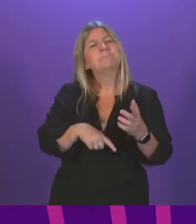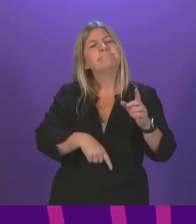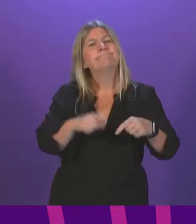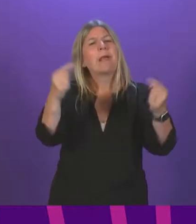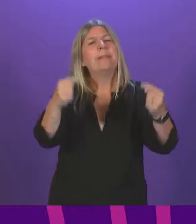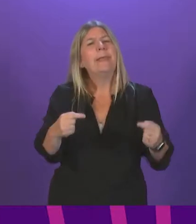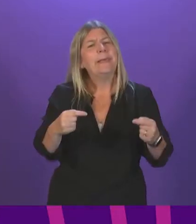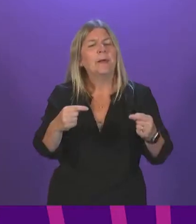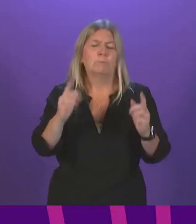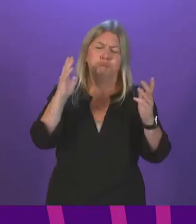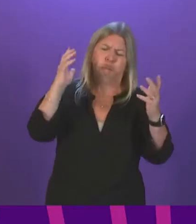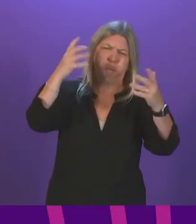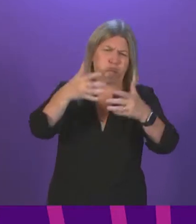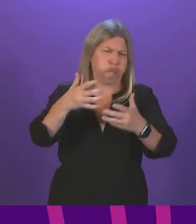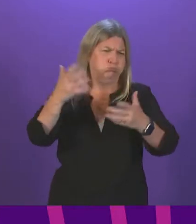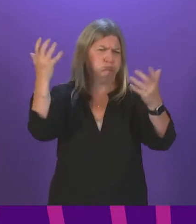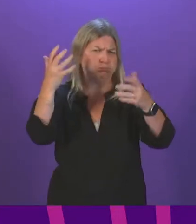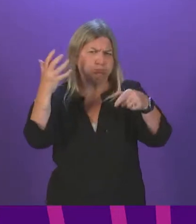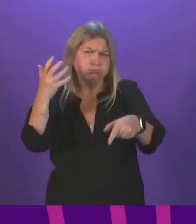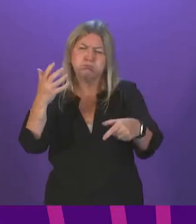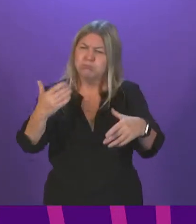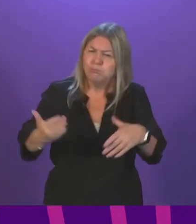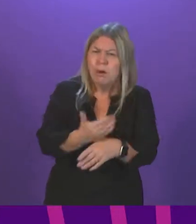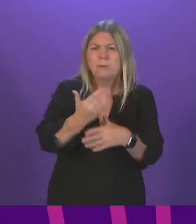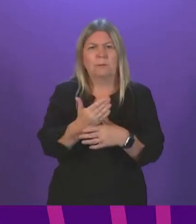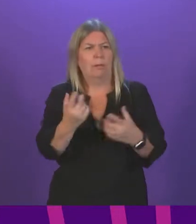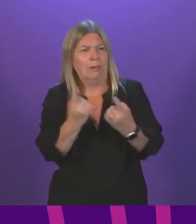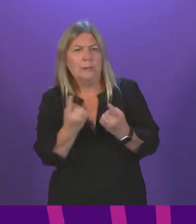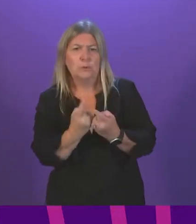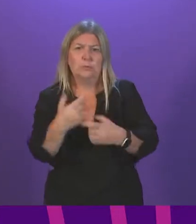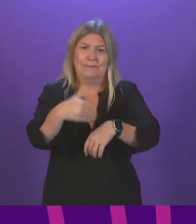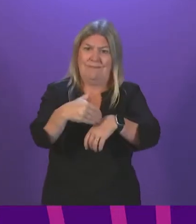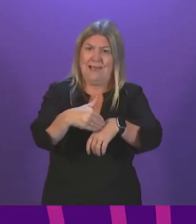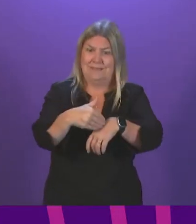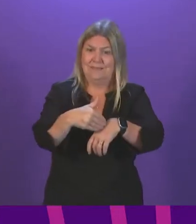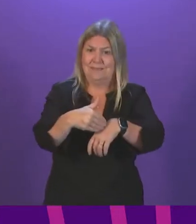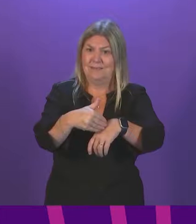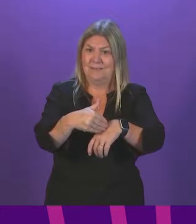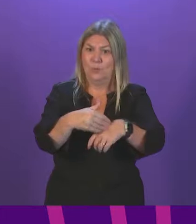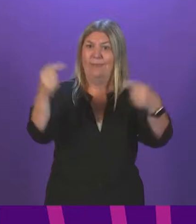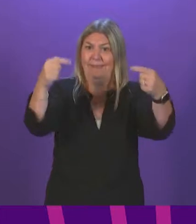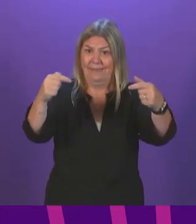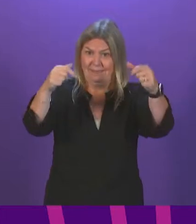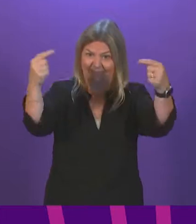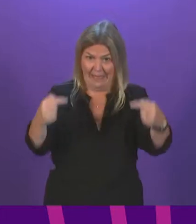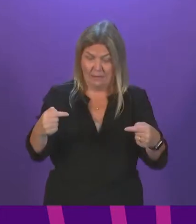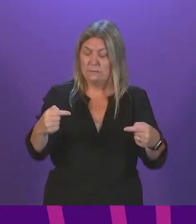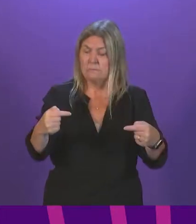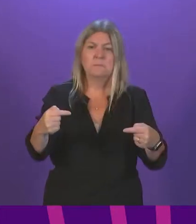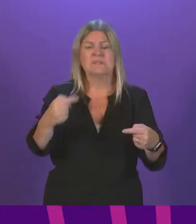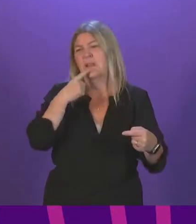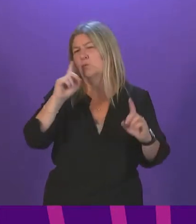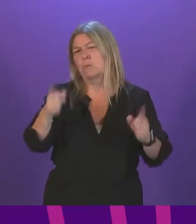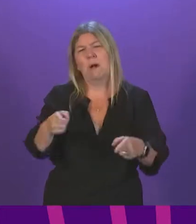concerned about the practicalities of delivering the scheme. After the League made it clear that the government's plan was